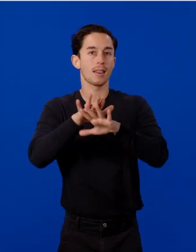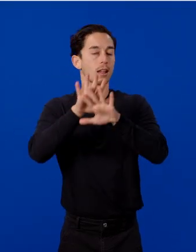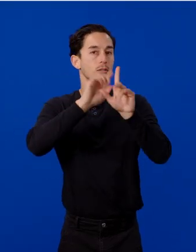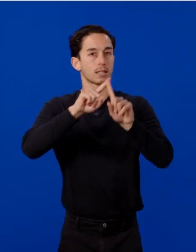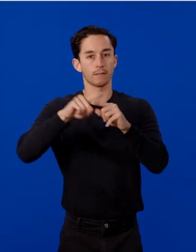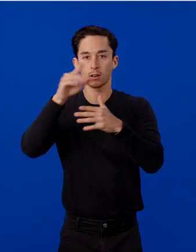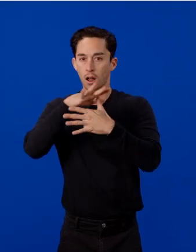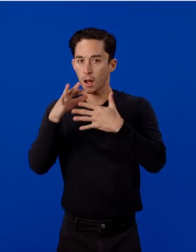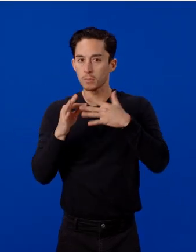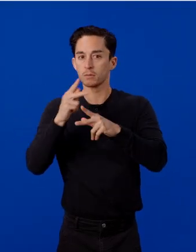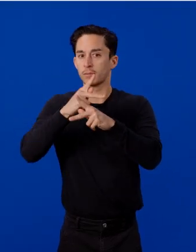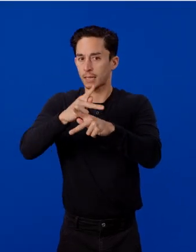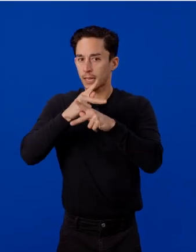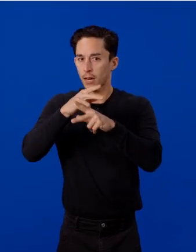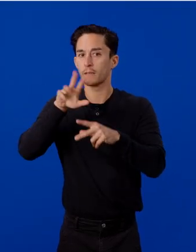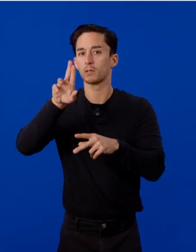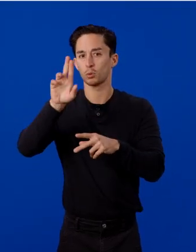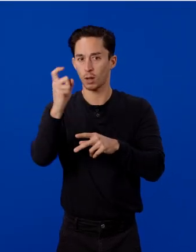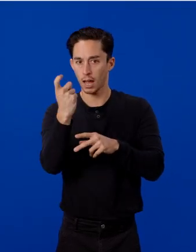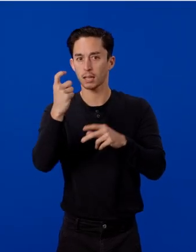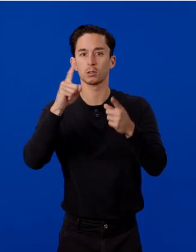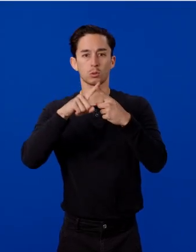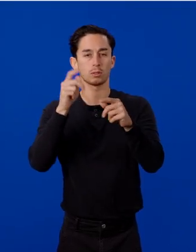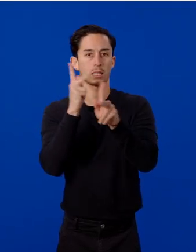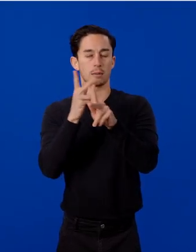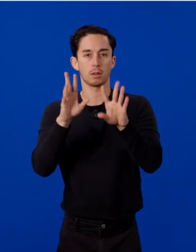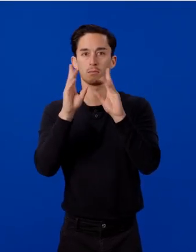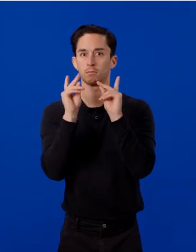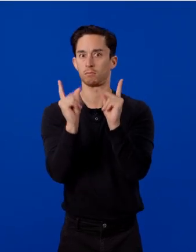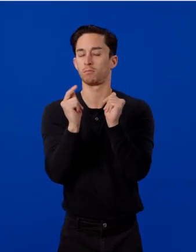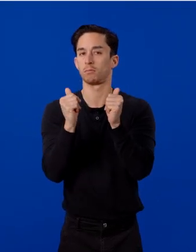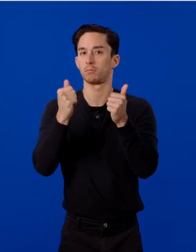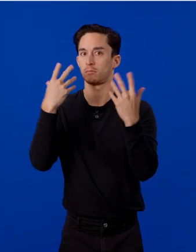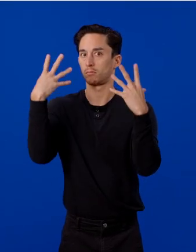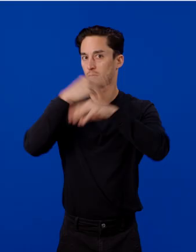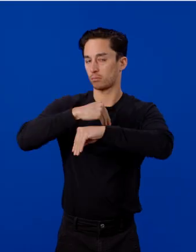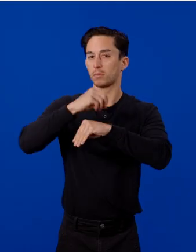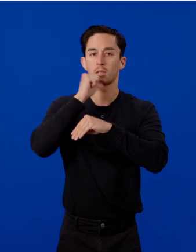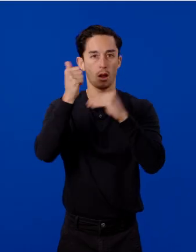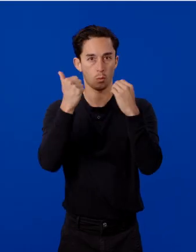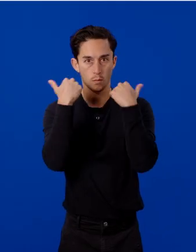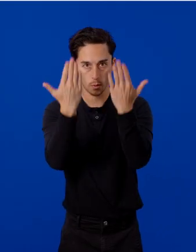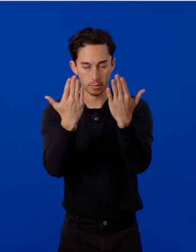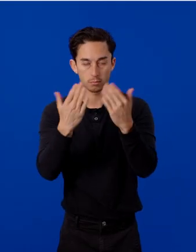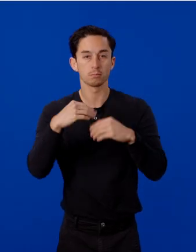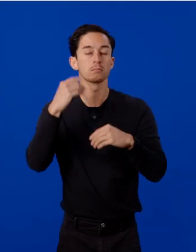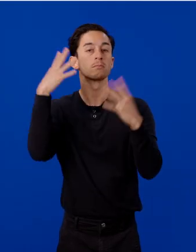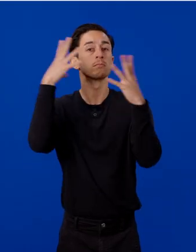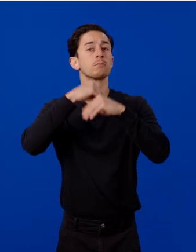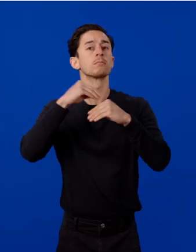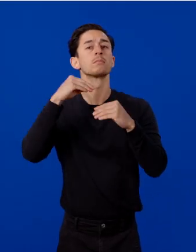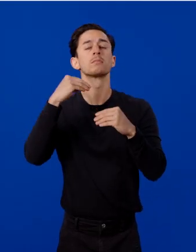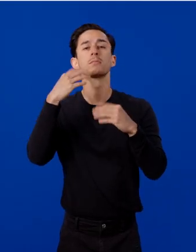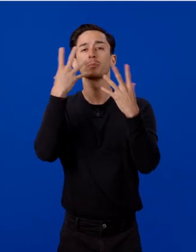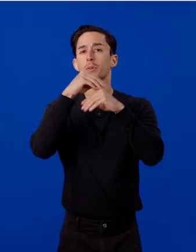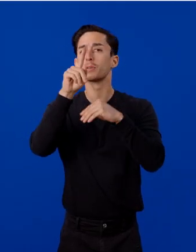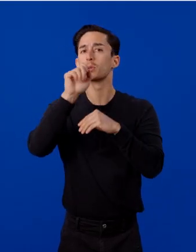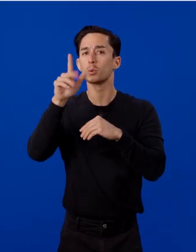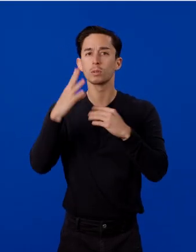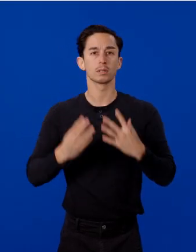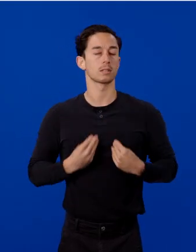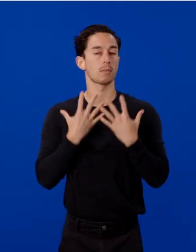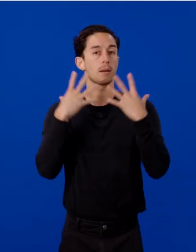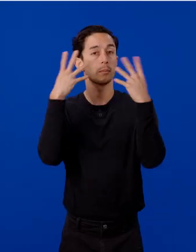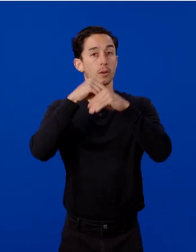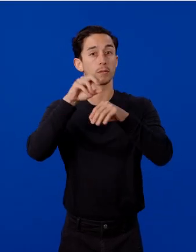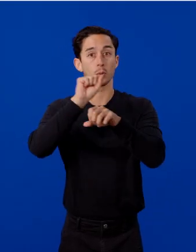UX to keep it snappy and never overwhelming. And because I believe beautiful tools inspire beautiful work, we also